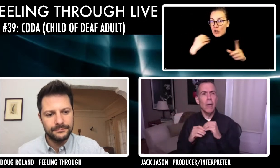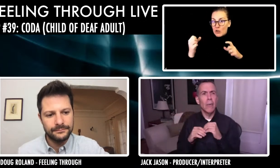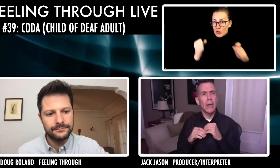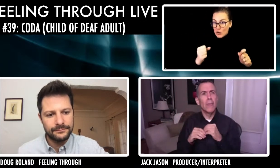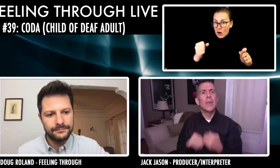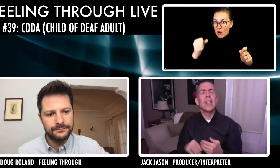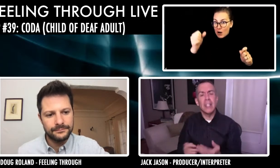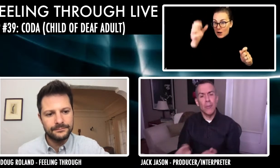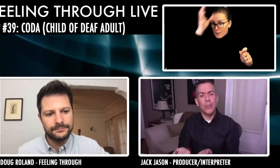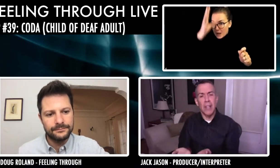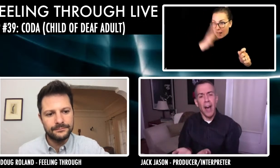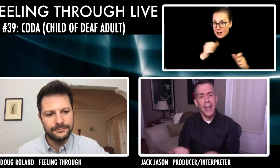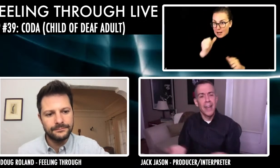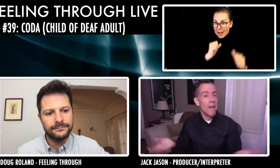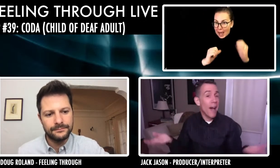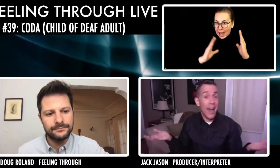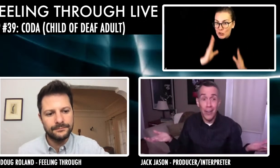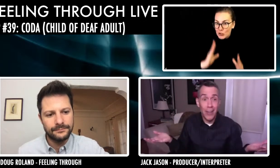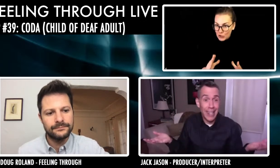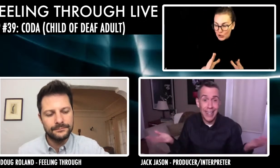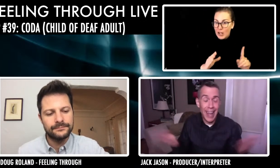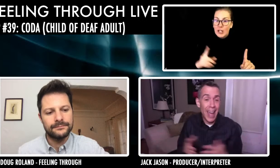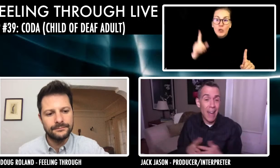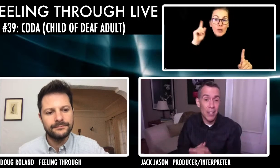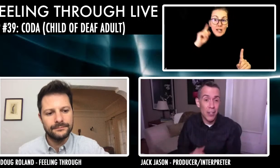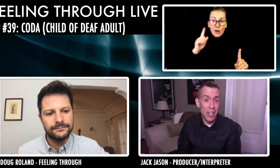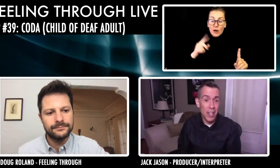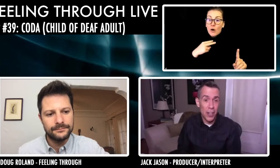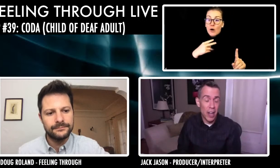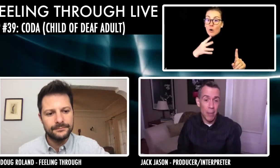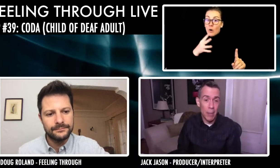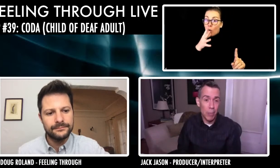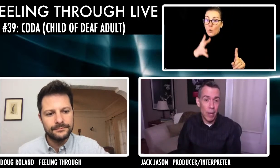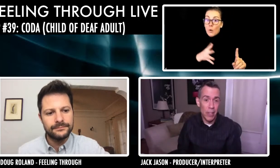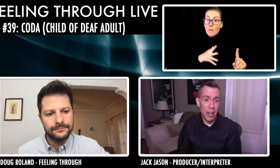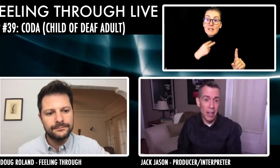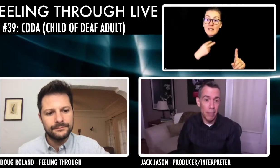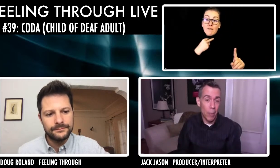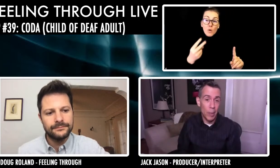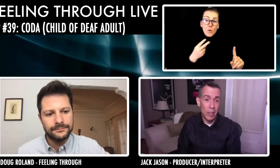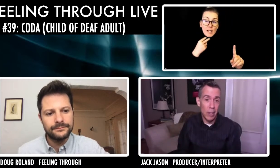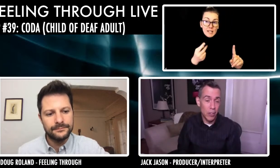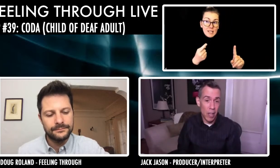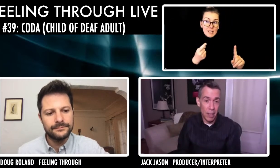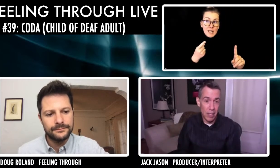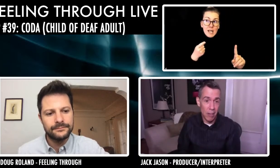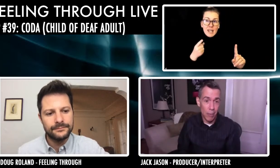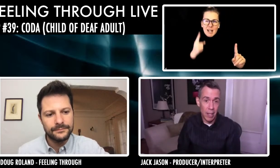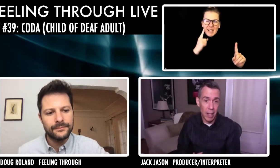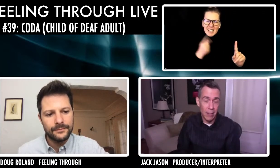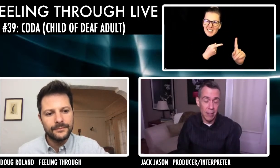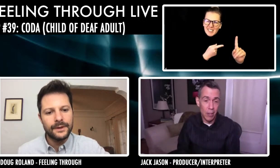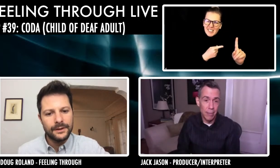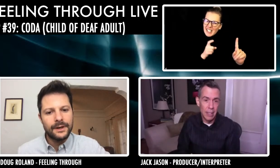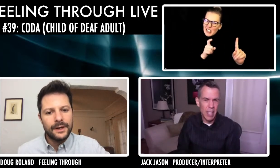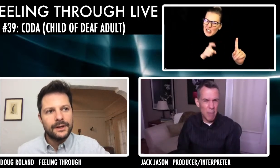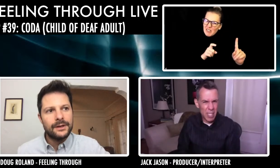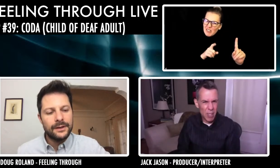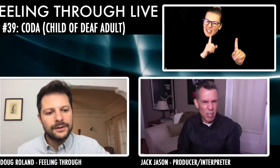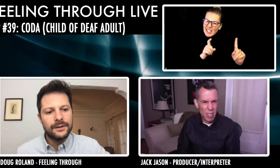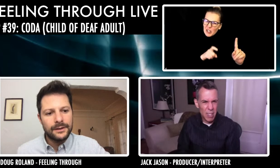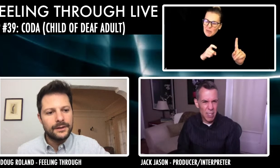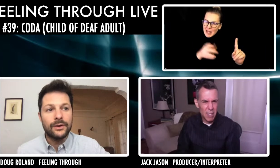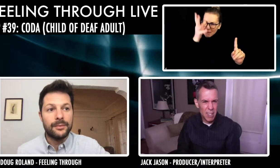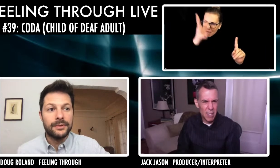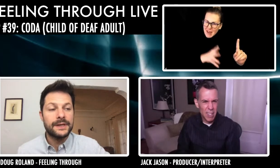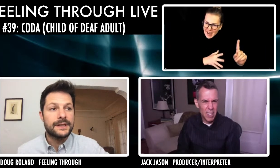go, Oh, it would be nice if it was a guy. I don't, I have to understand gender dynamics better than I probably understand myself about that. So that makes